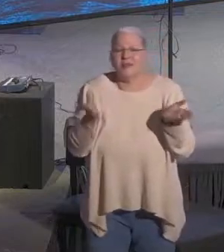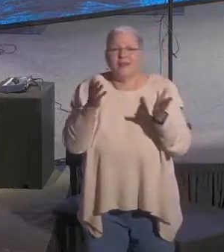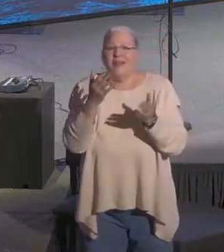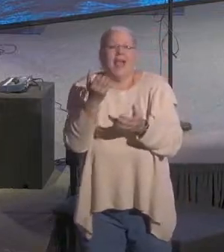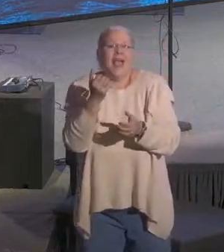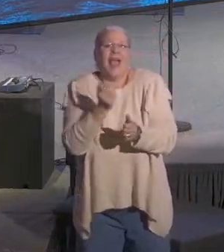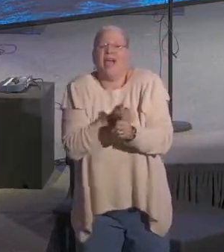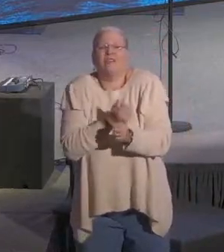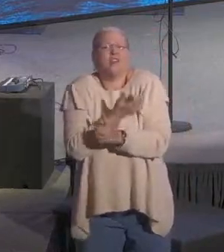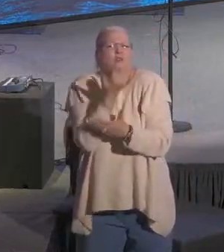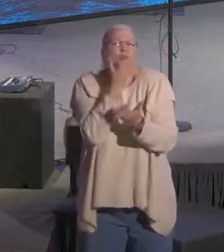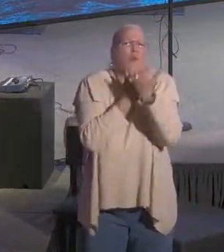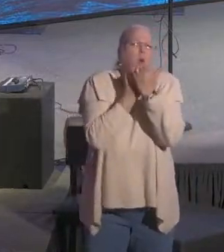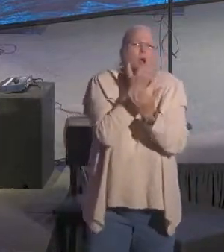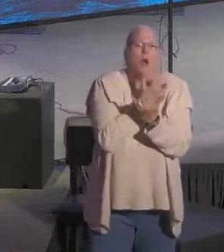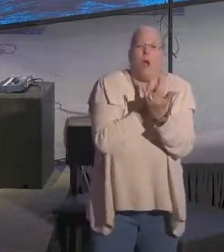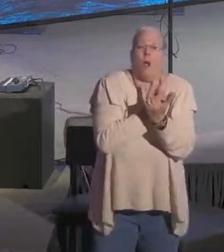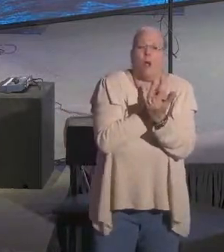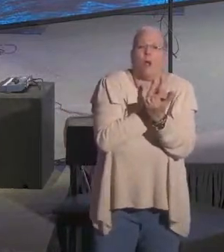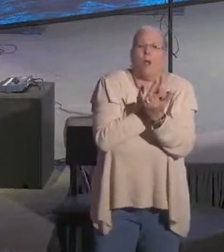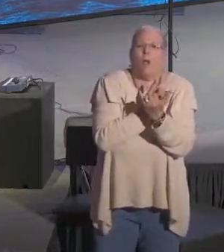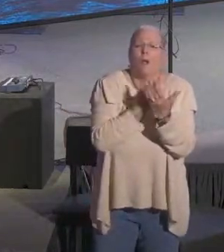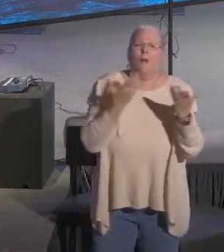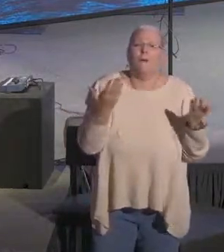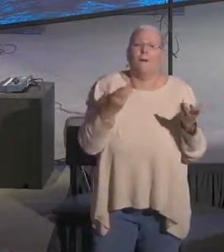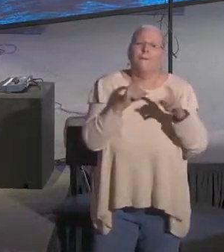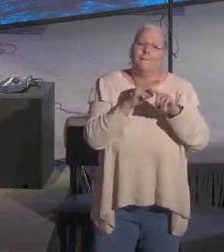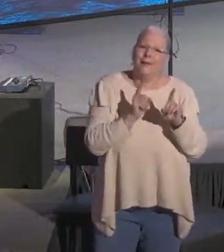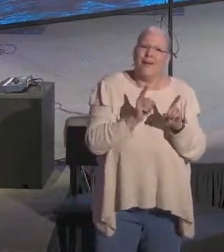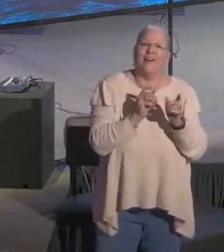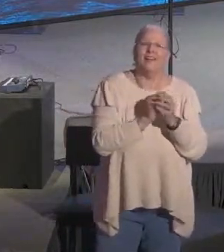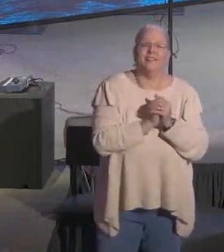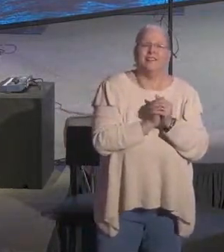everywhere. But it was in that place, the Son of God, the sinless Savior.